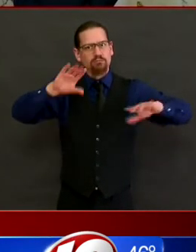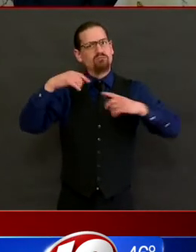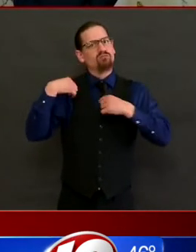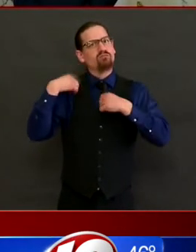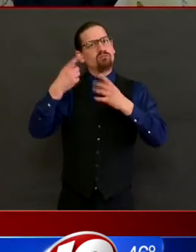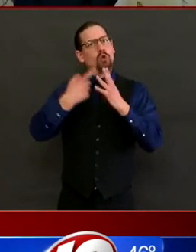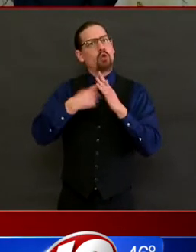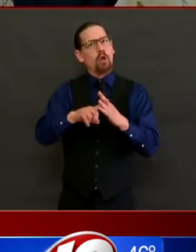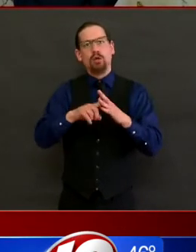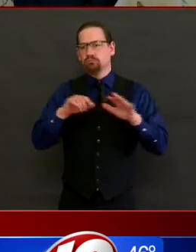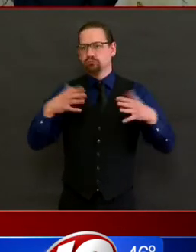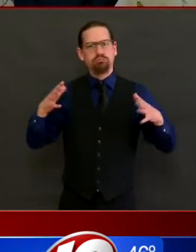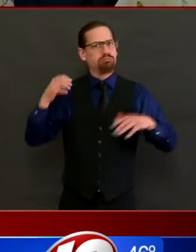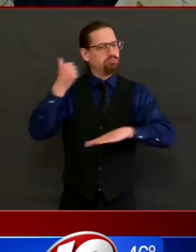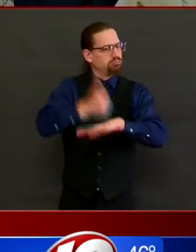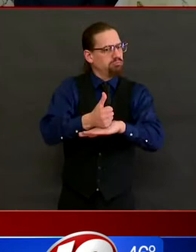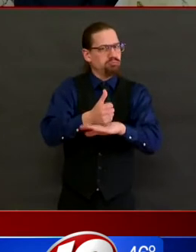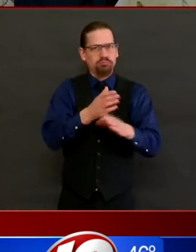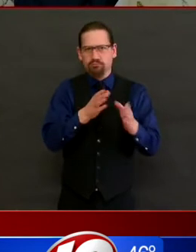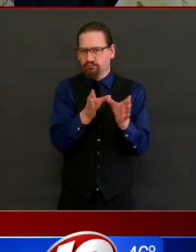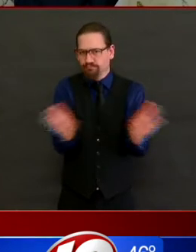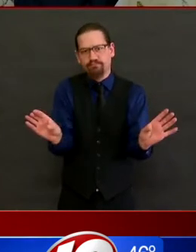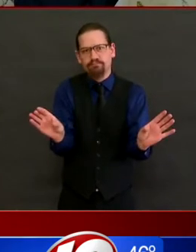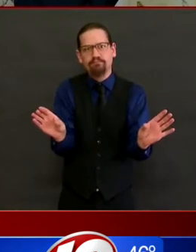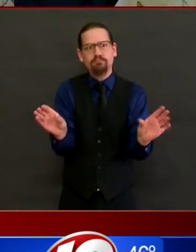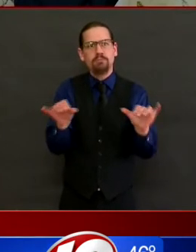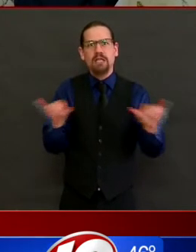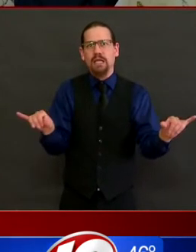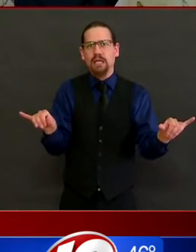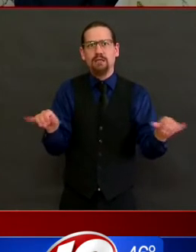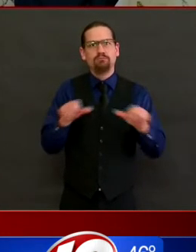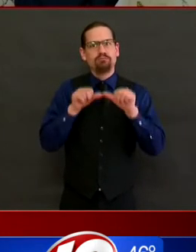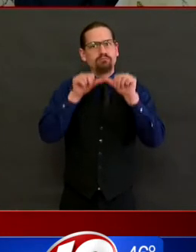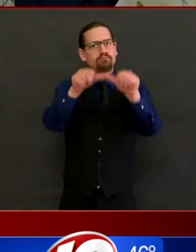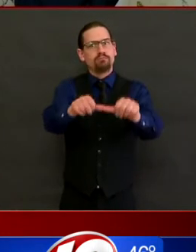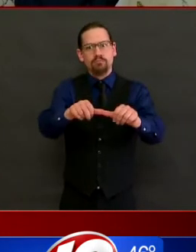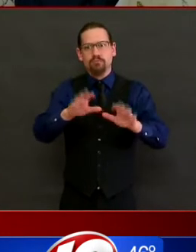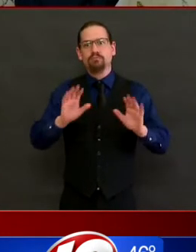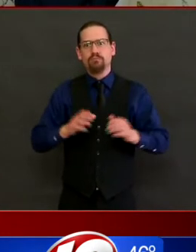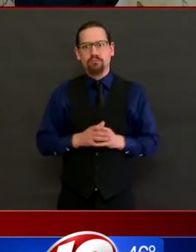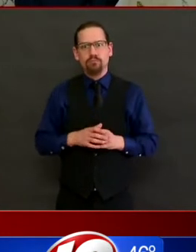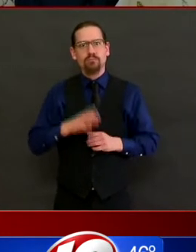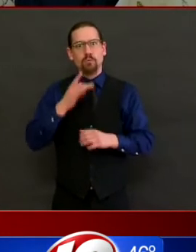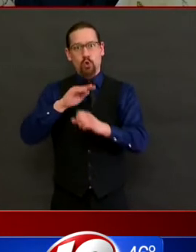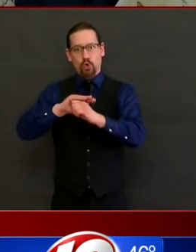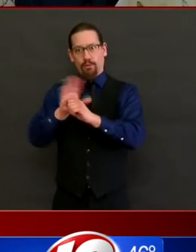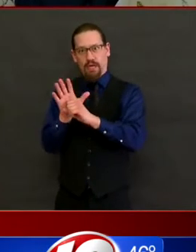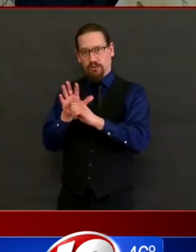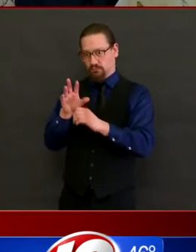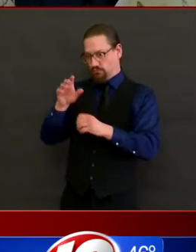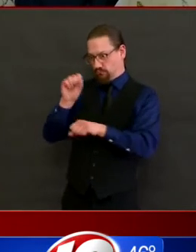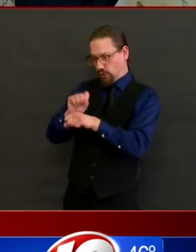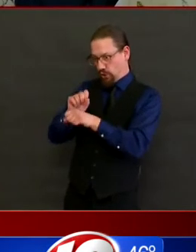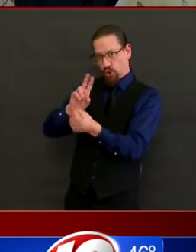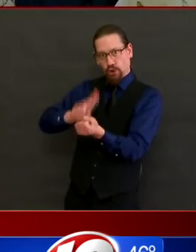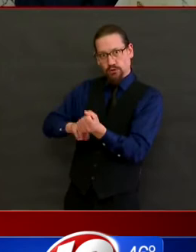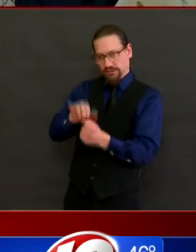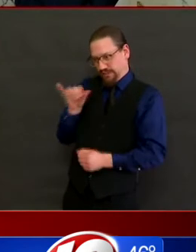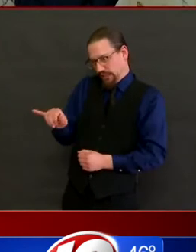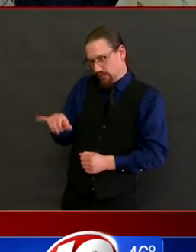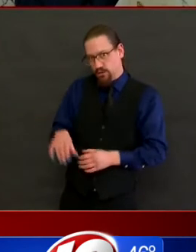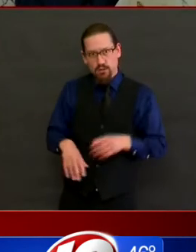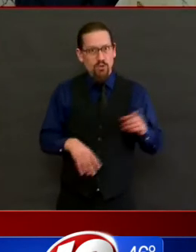as a COVID-19 specialty nursing home. Oak Hill will have an enhanced